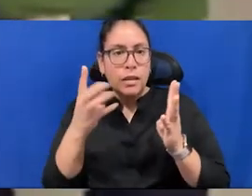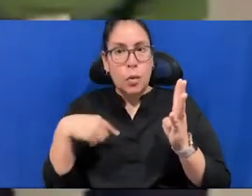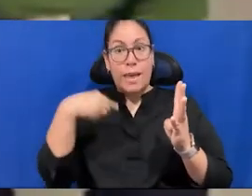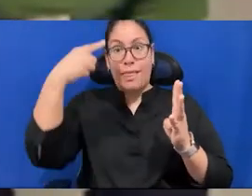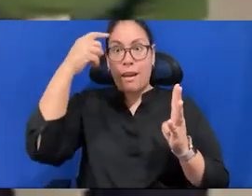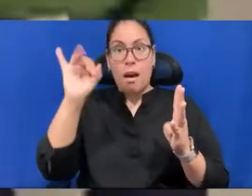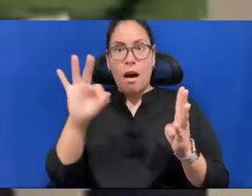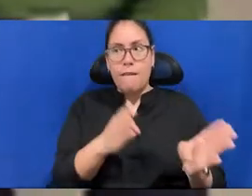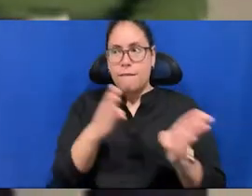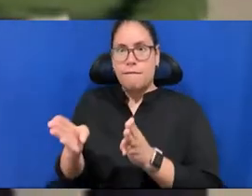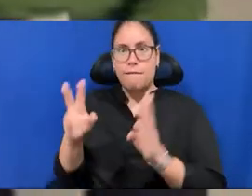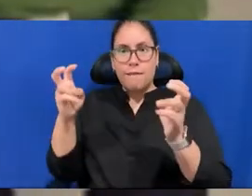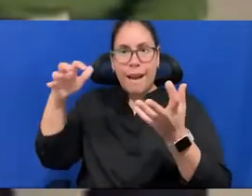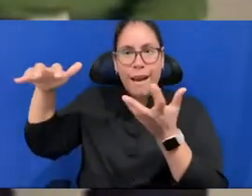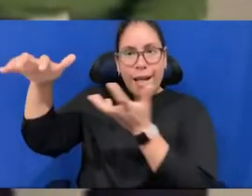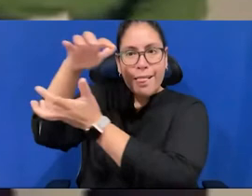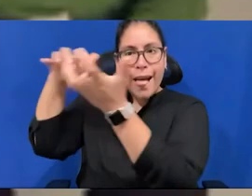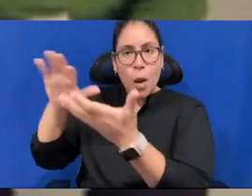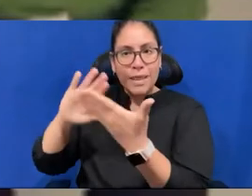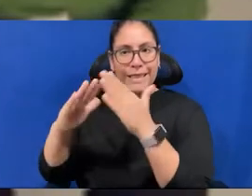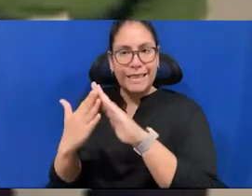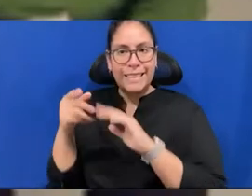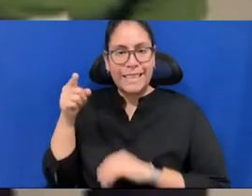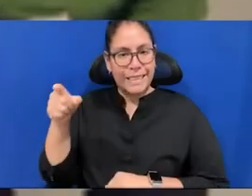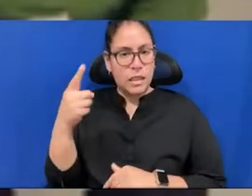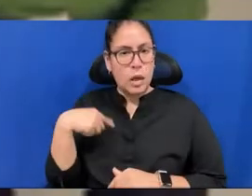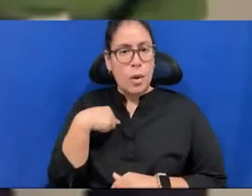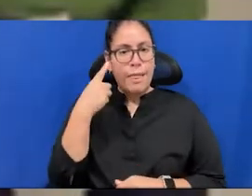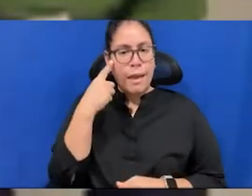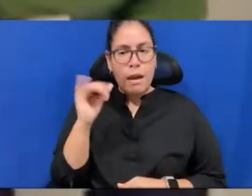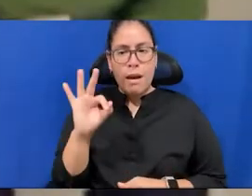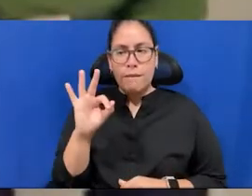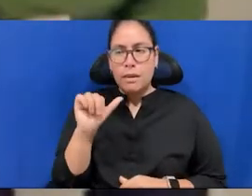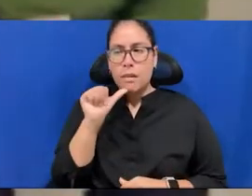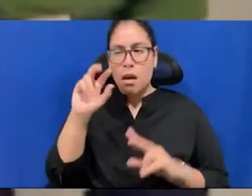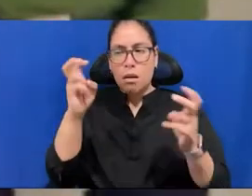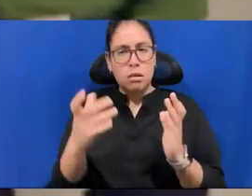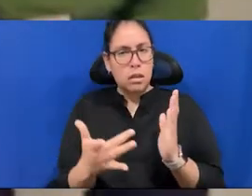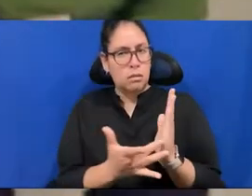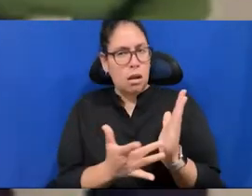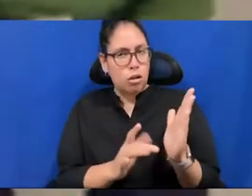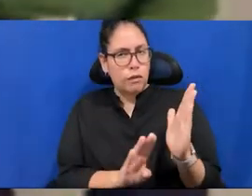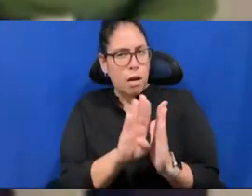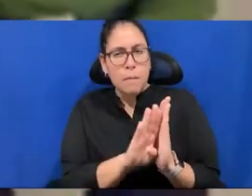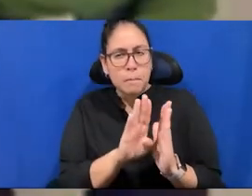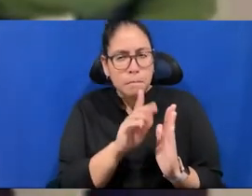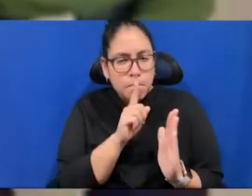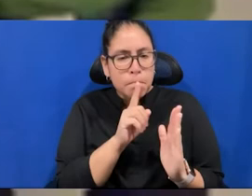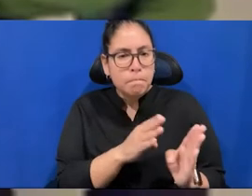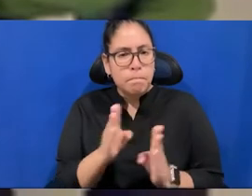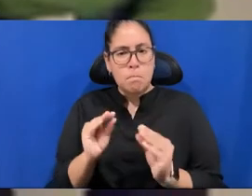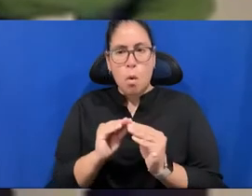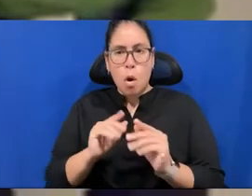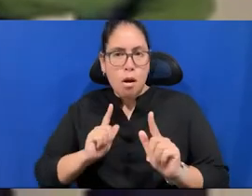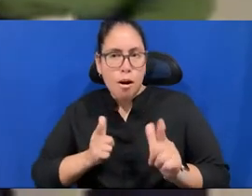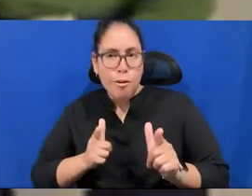is not so much, um, a technological invention, but it seems that, you know, the hunter and gathering tribes around the planet